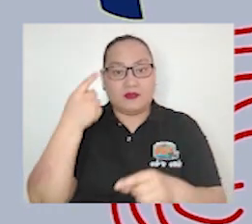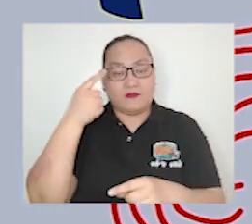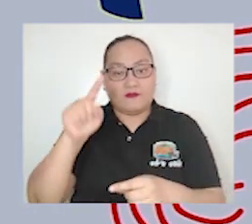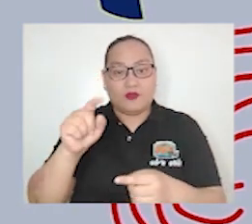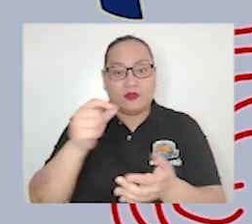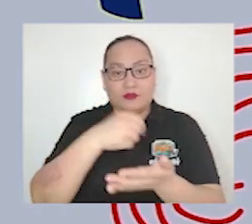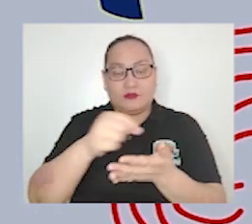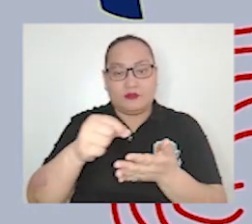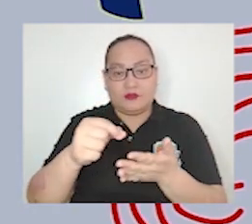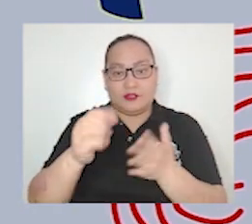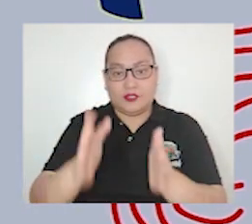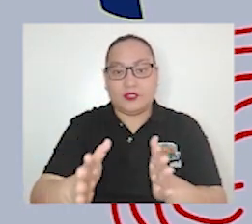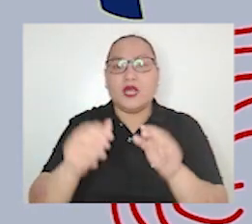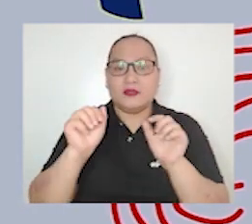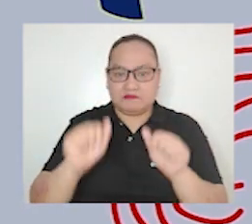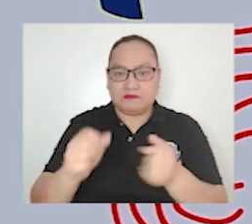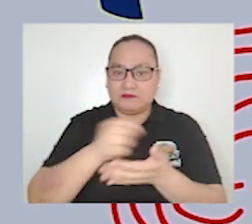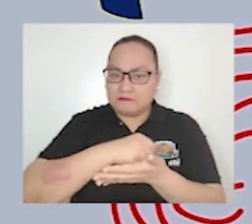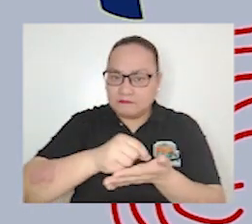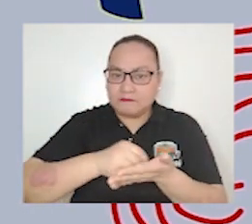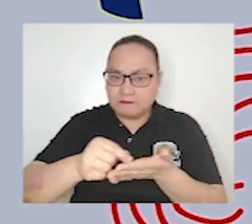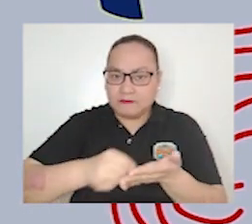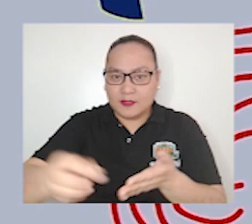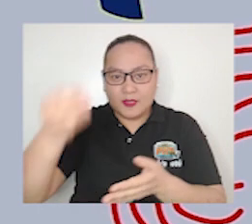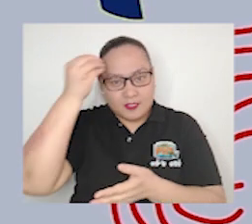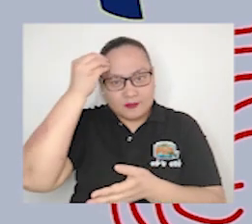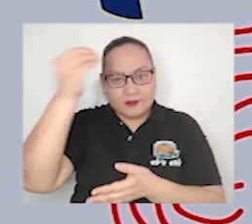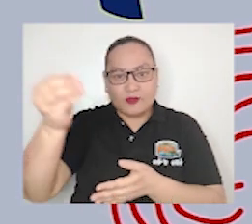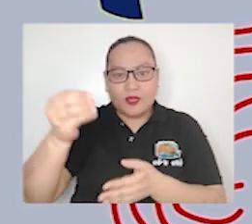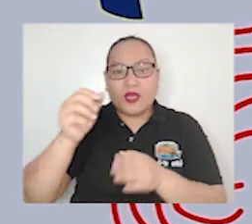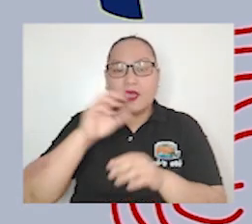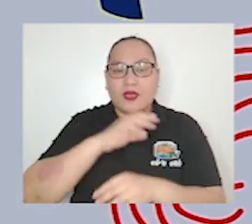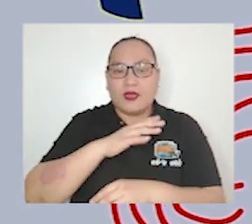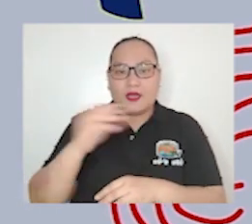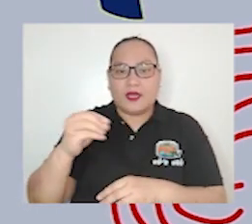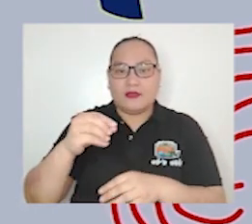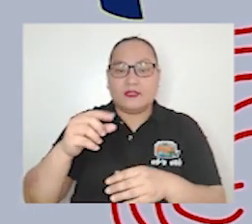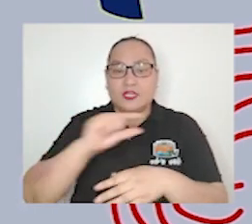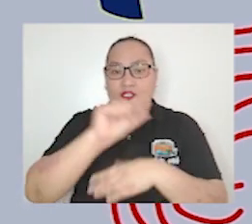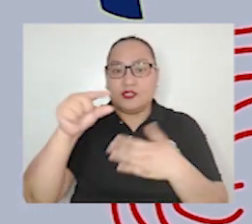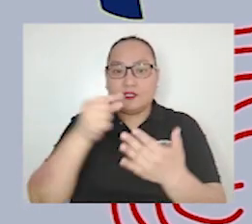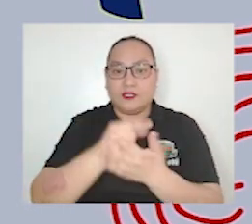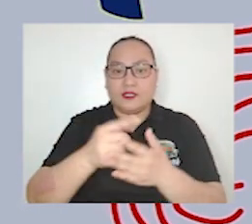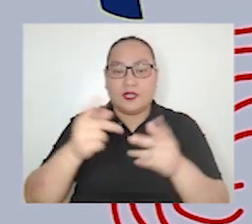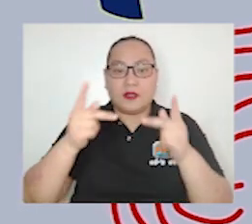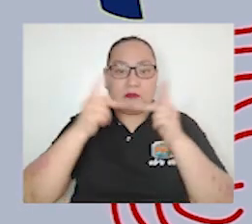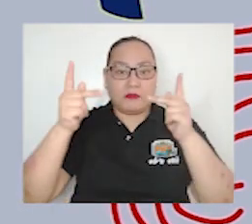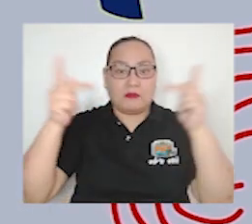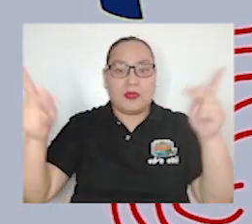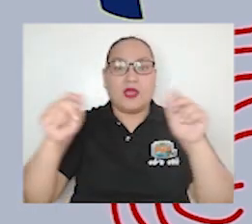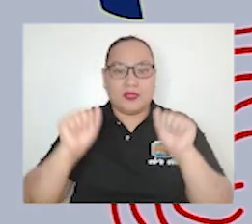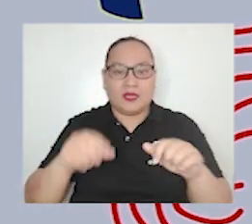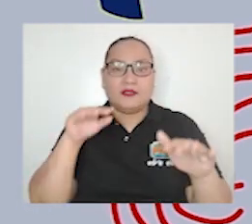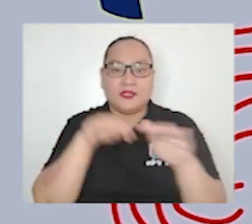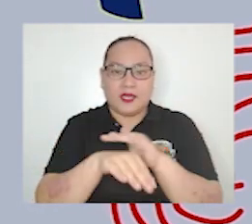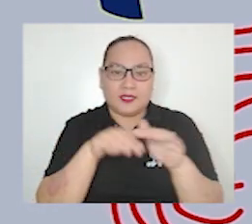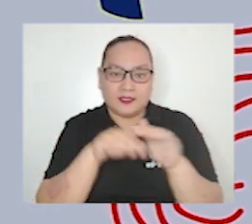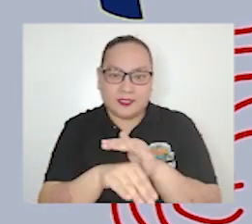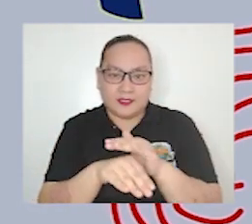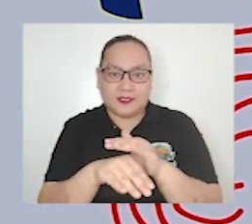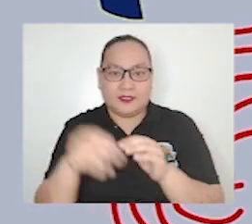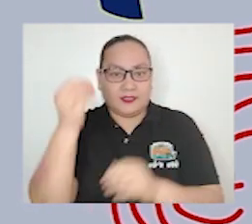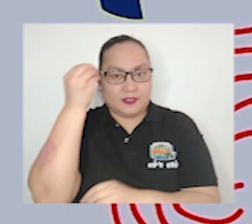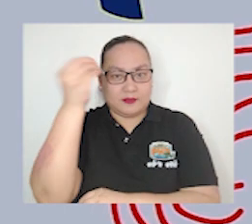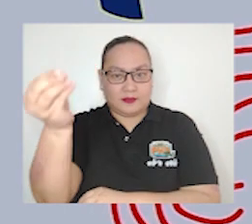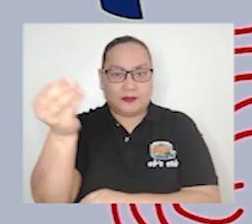they can write their opinion and the general public can have access to and grasp about